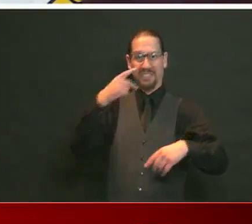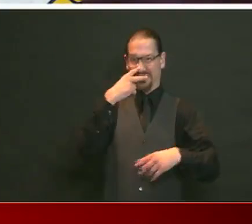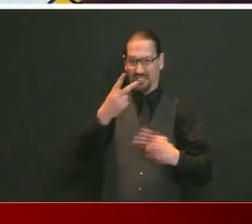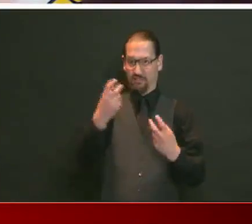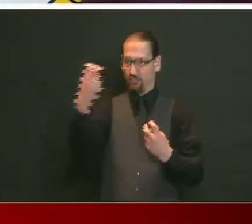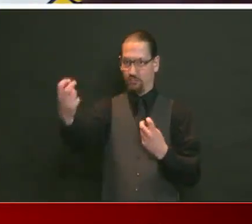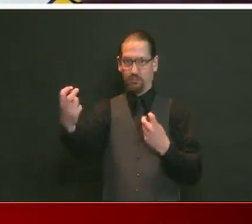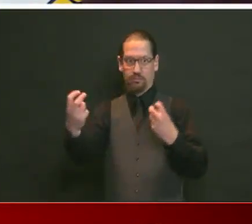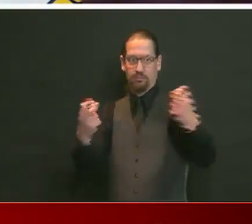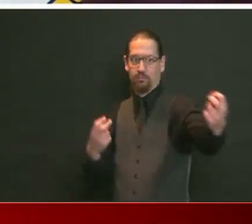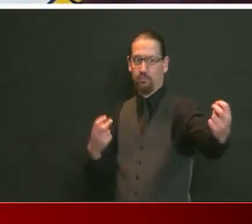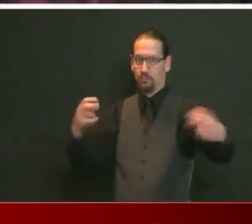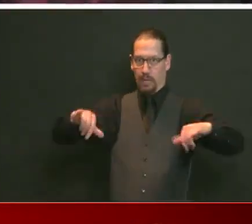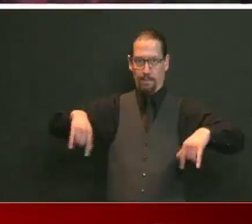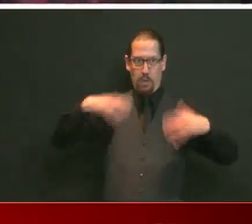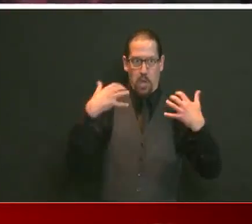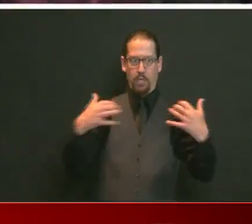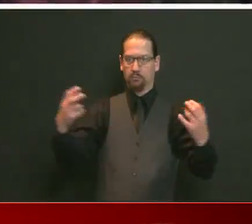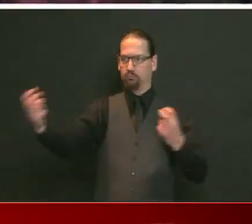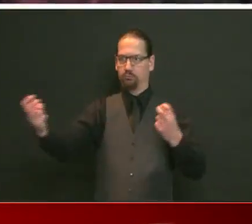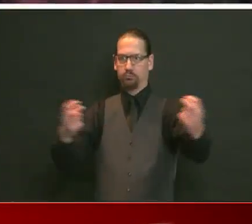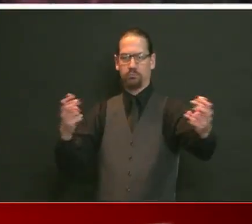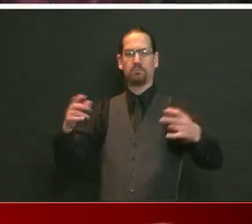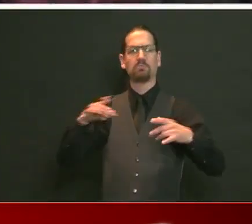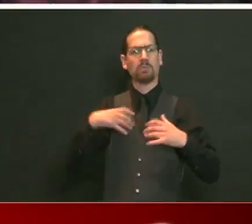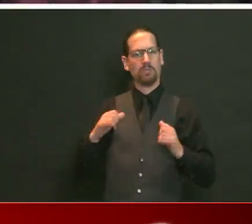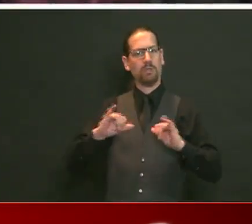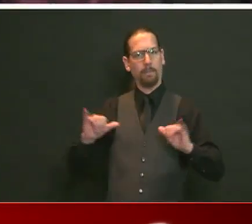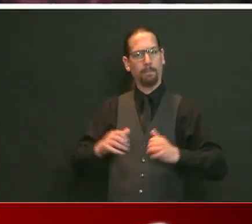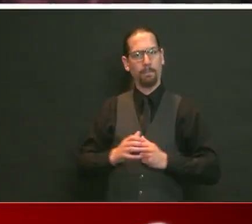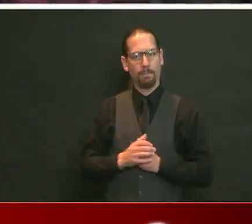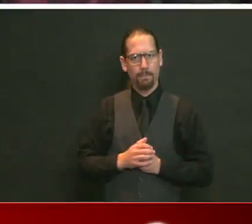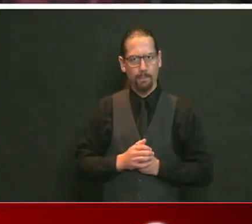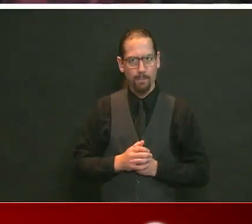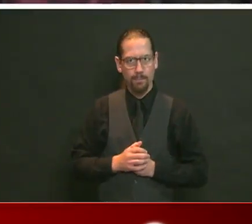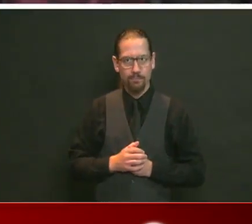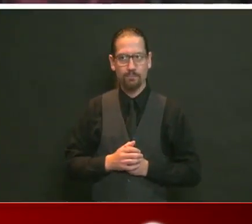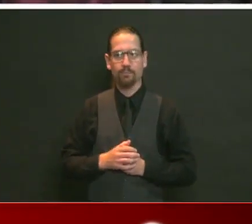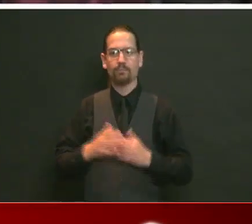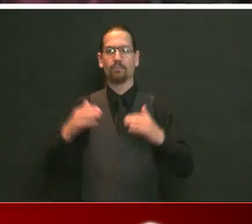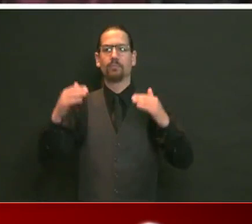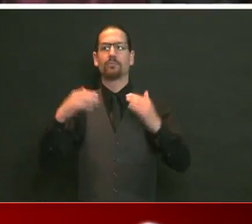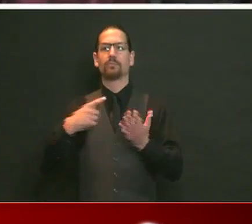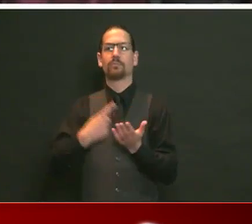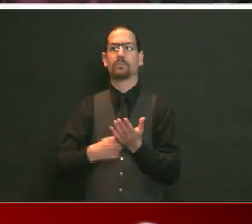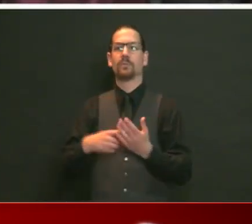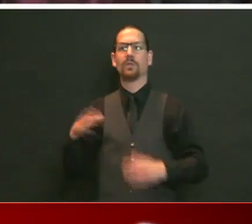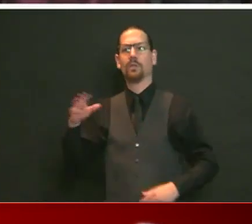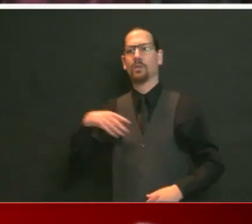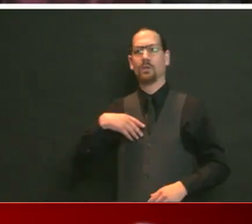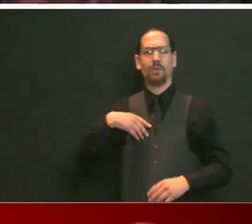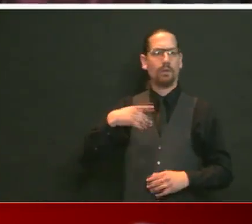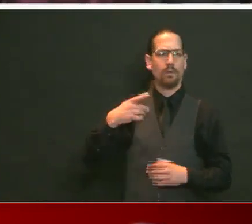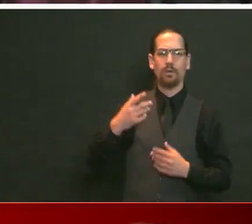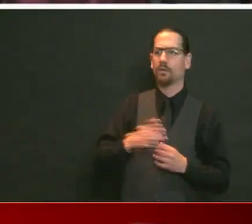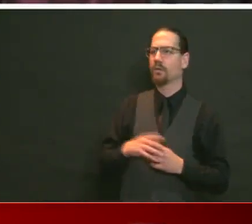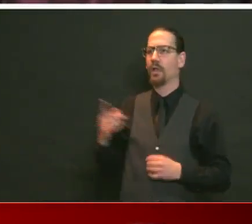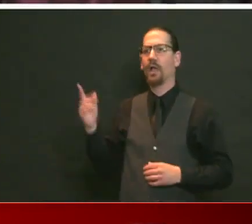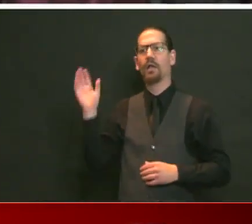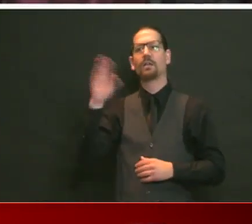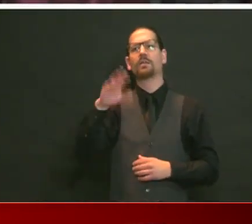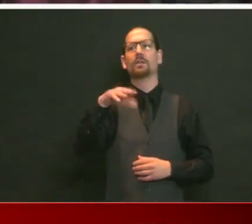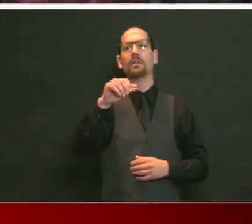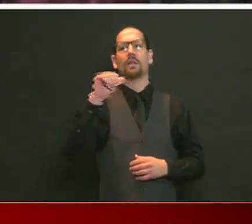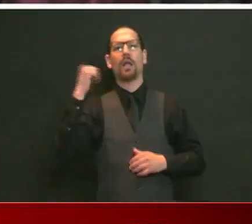and creative and follow the rules. Governor, I'm going to ask you to go down a rabbit hole for a second. You said that folks were